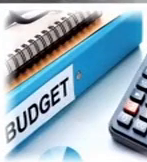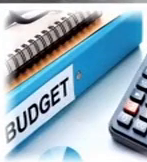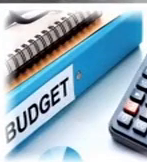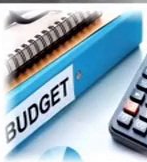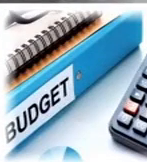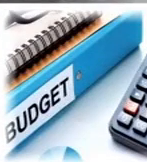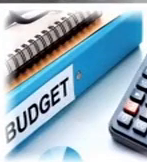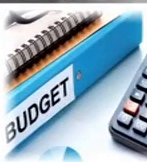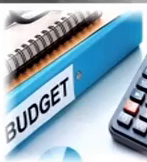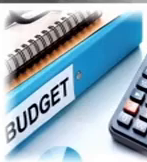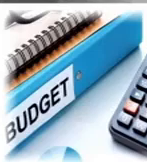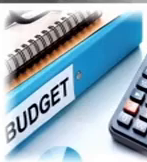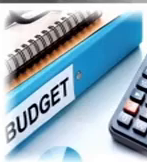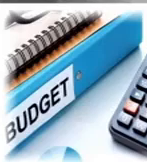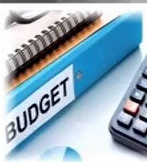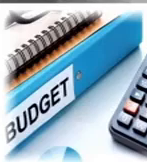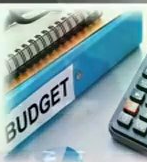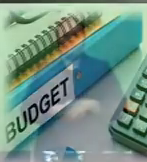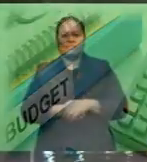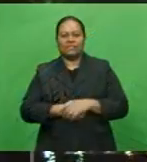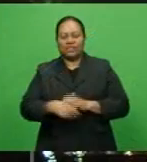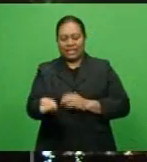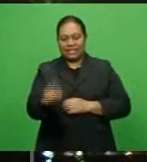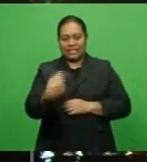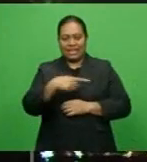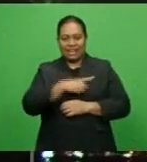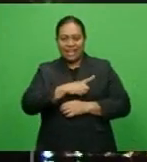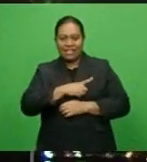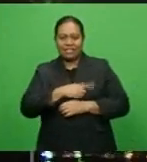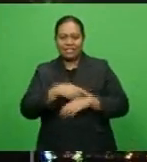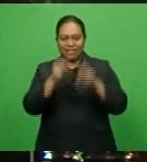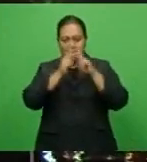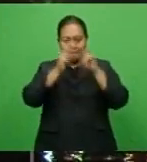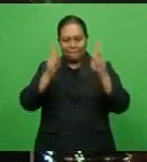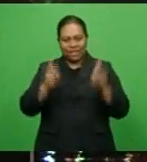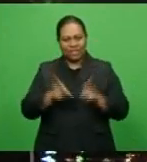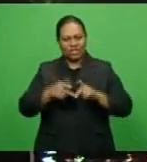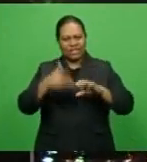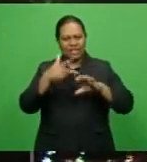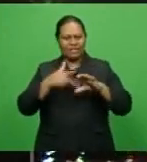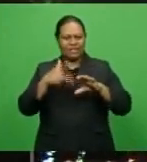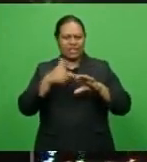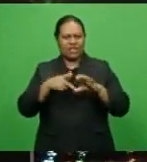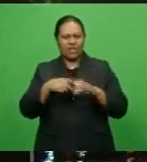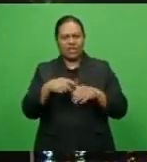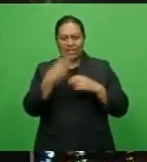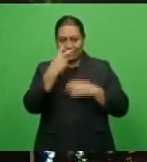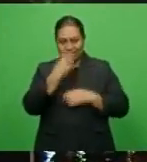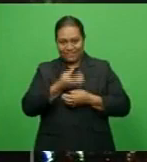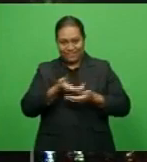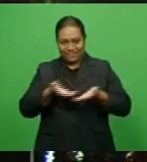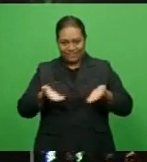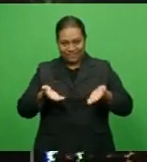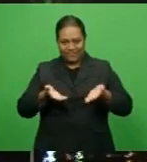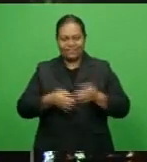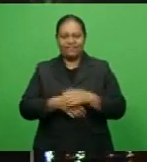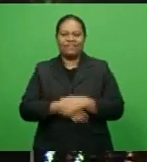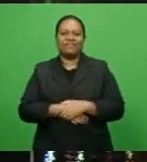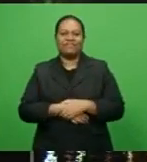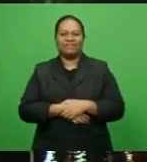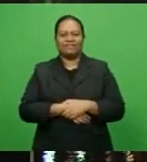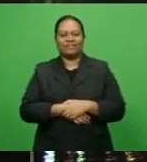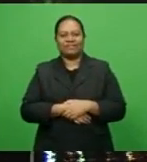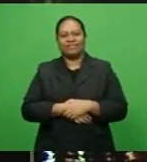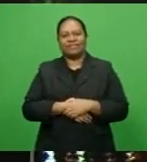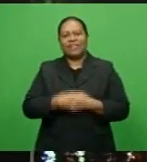FBC website to answer. And remember to send us newsworthy pictures and videos on email FBCnews at FBC.com.fj